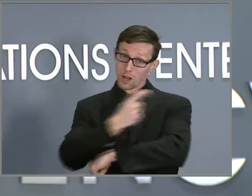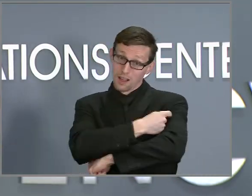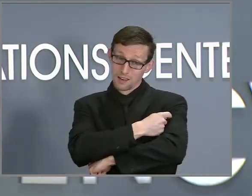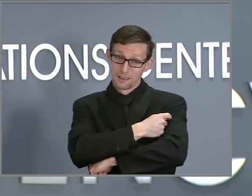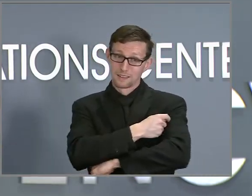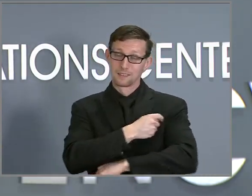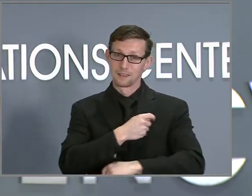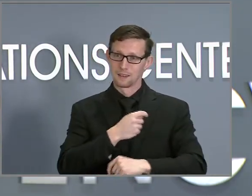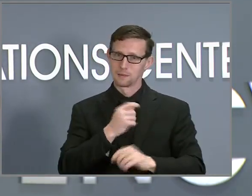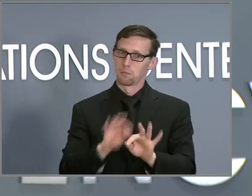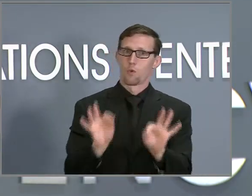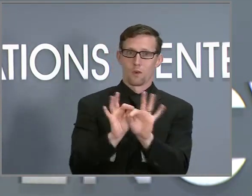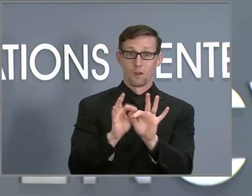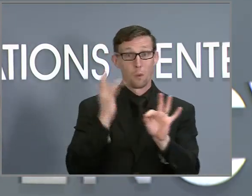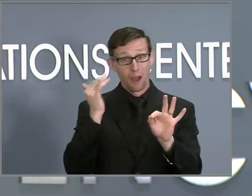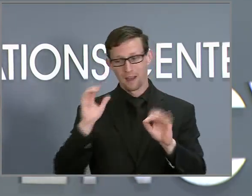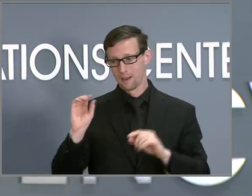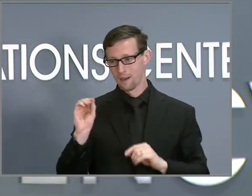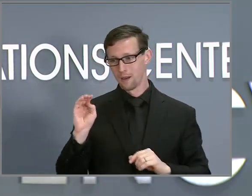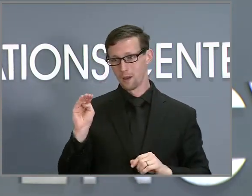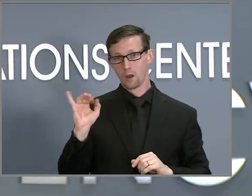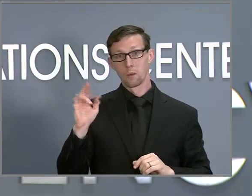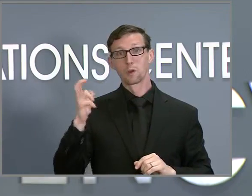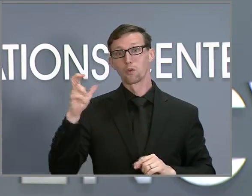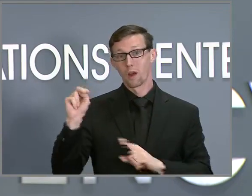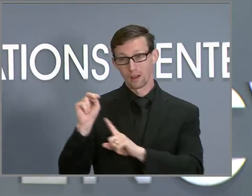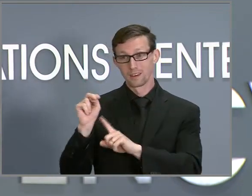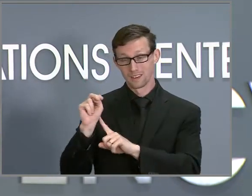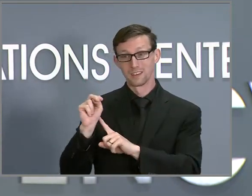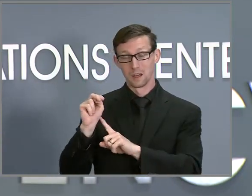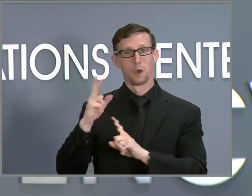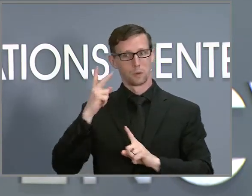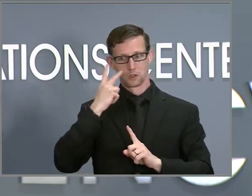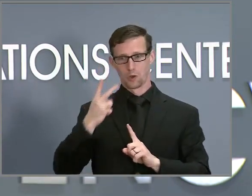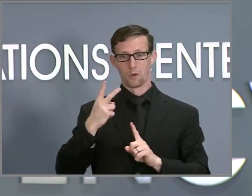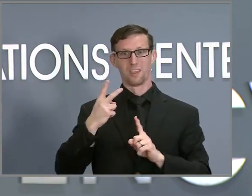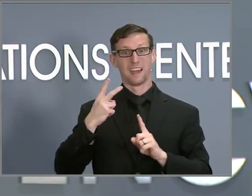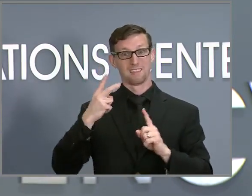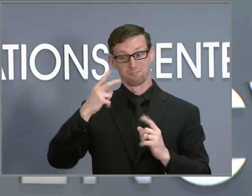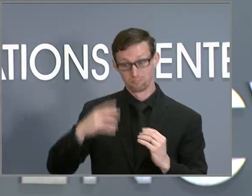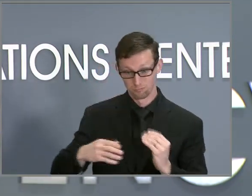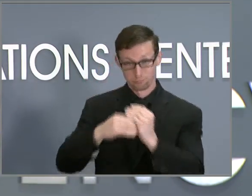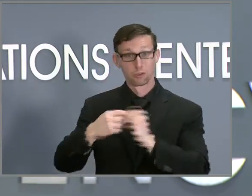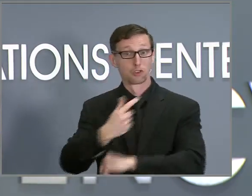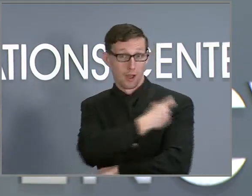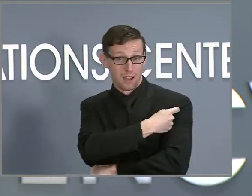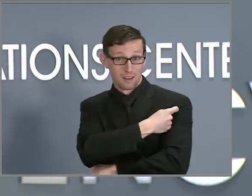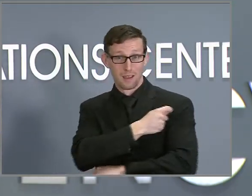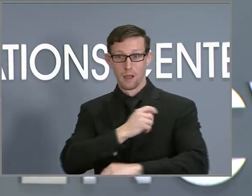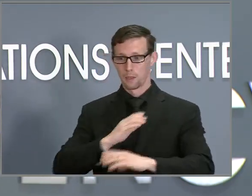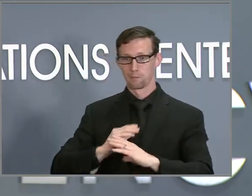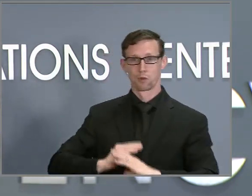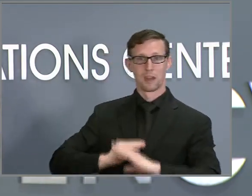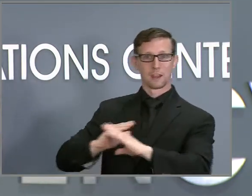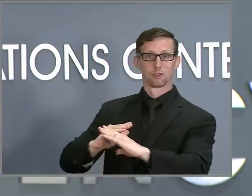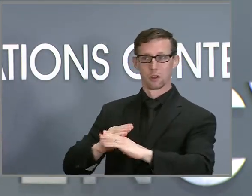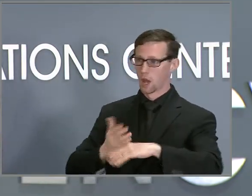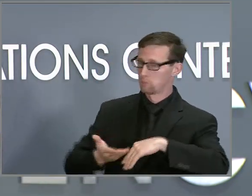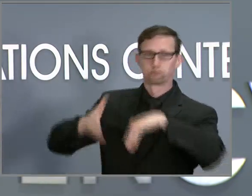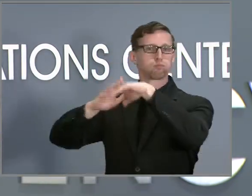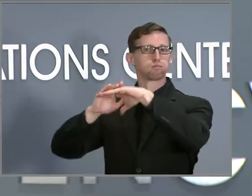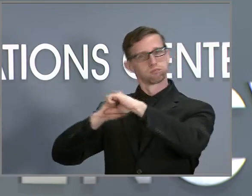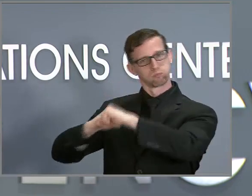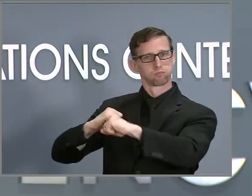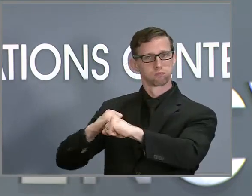Omicron variant, we're seeing so much more protection because of the booster ramps up the immune